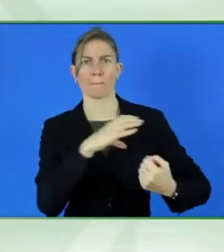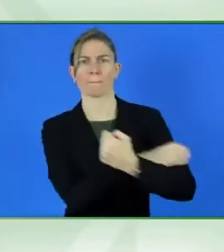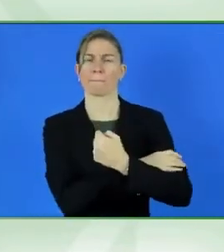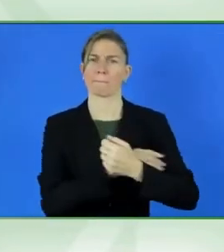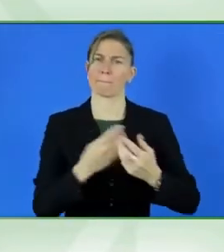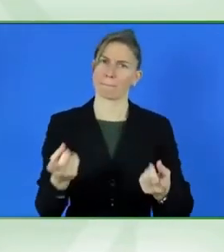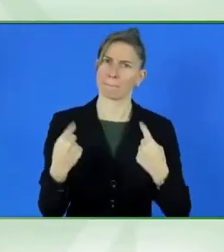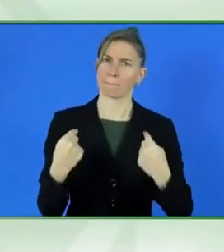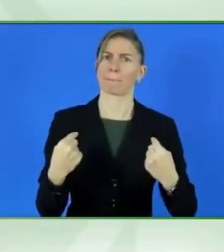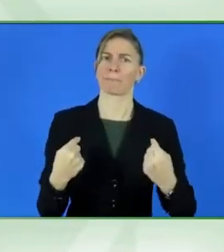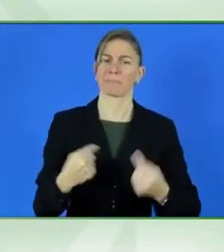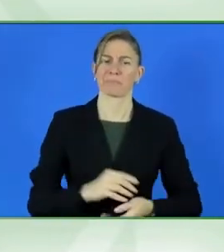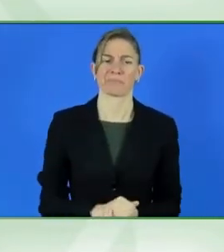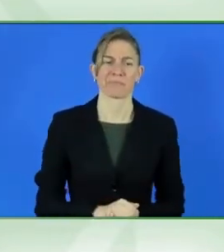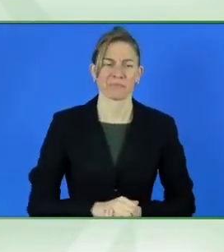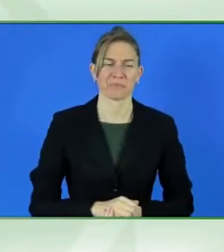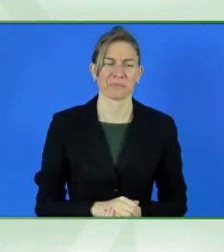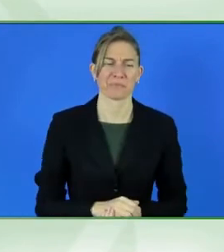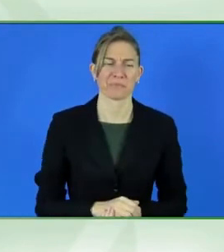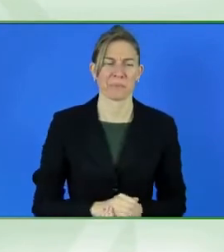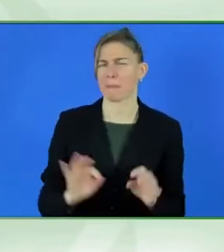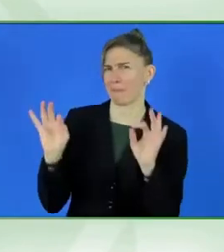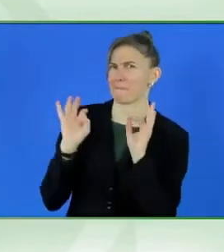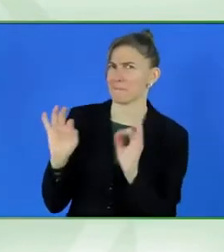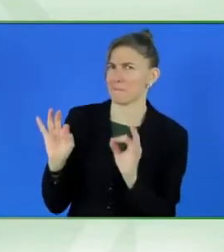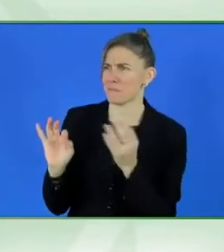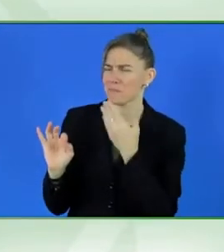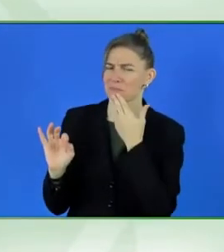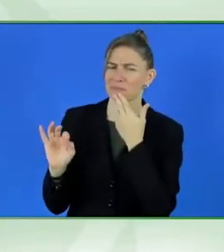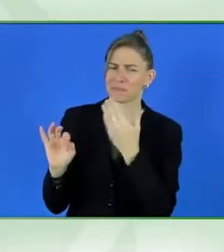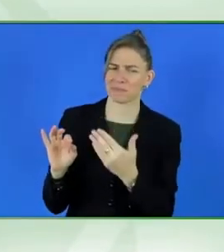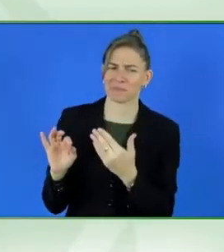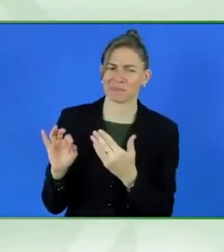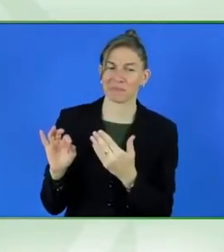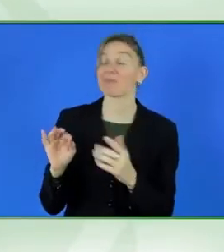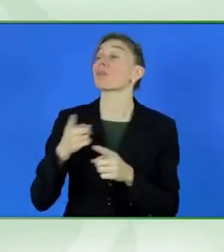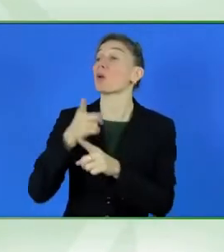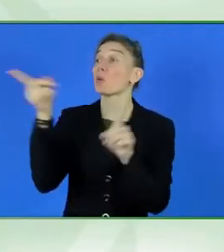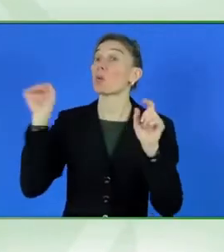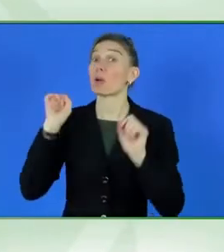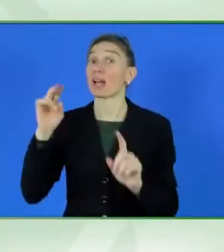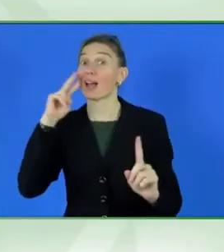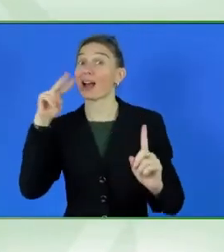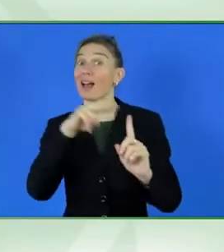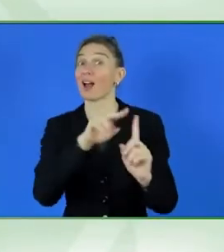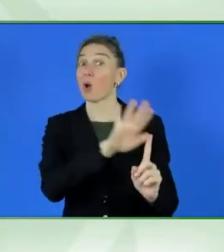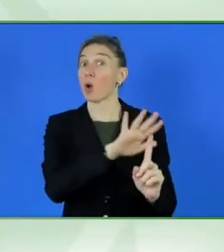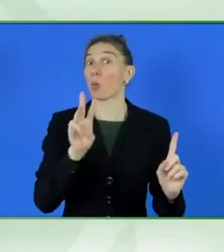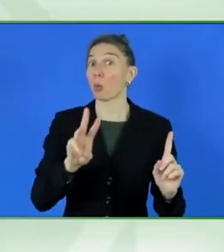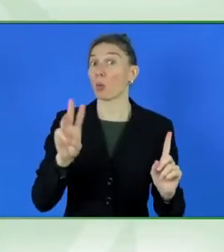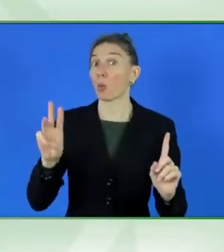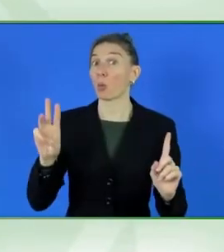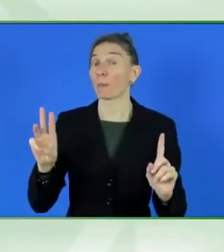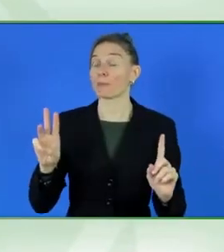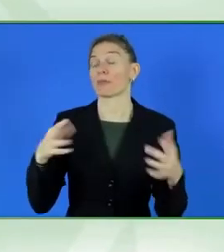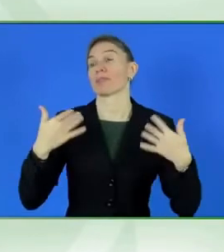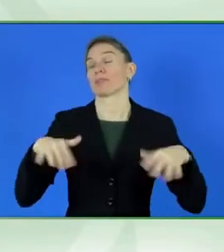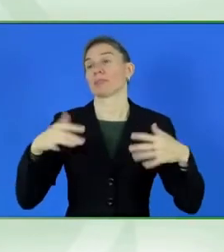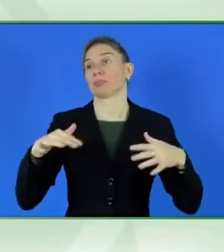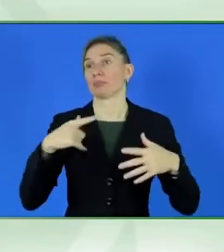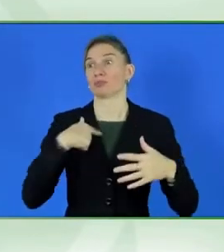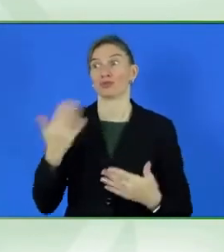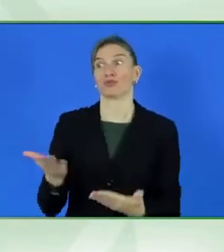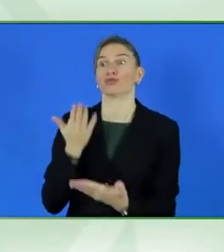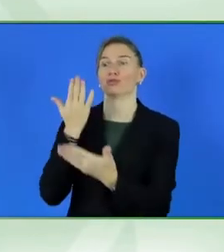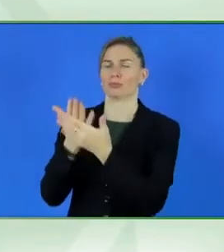Excellent. And if you get a chance, if you can visit her website, I highly recommend it. You'll see where she has learned how to be